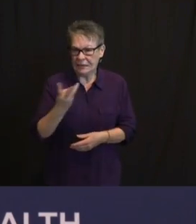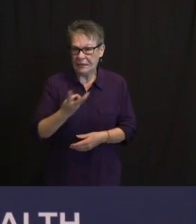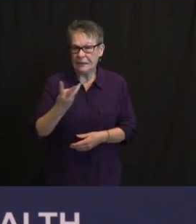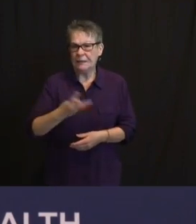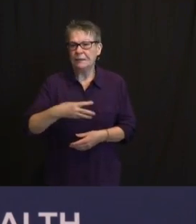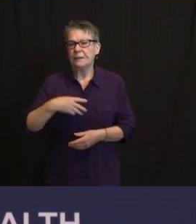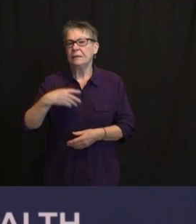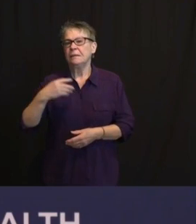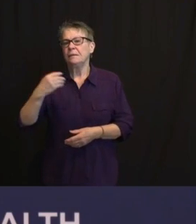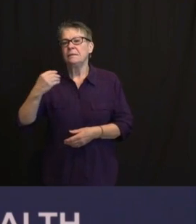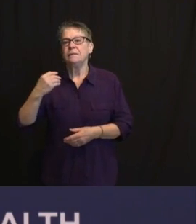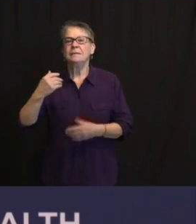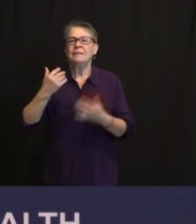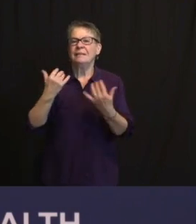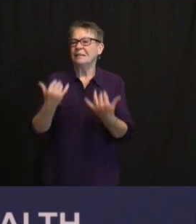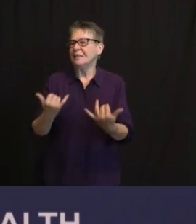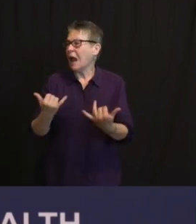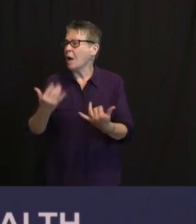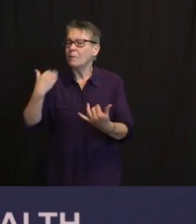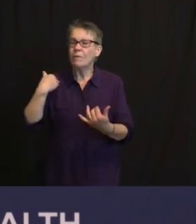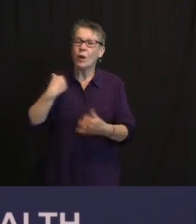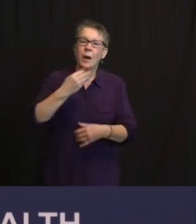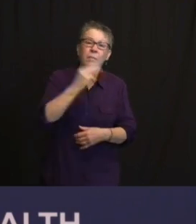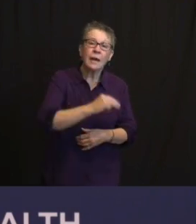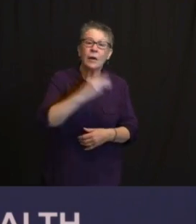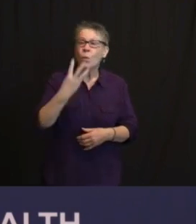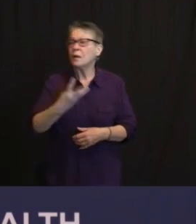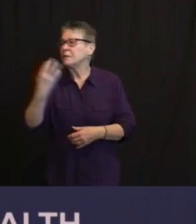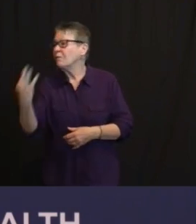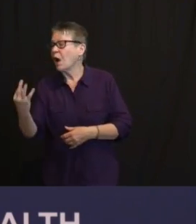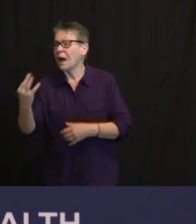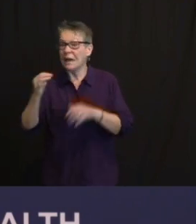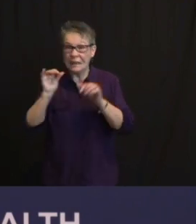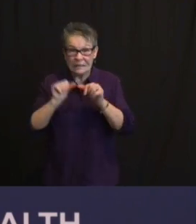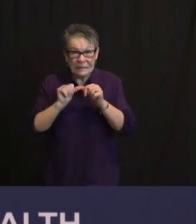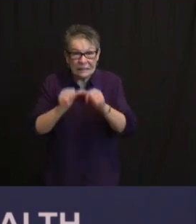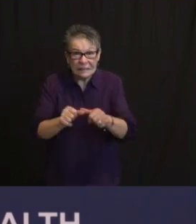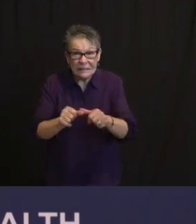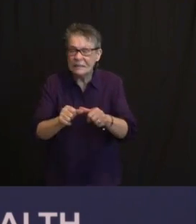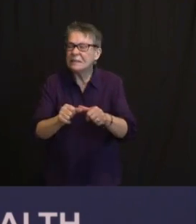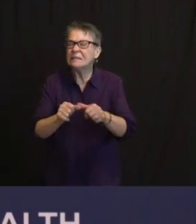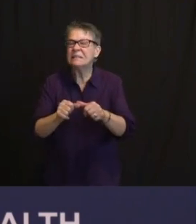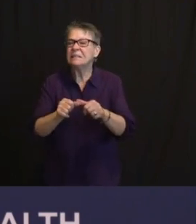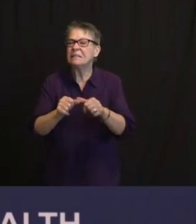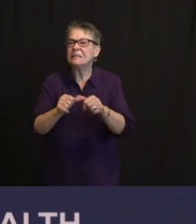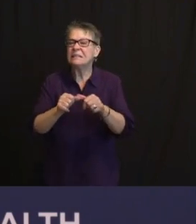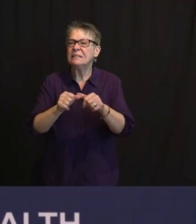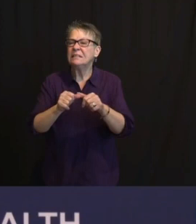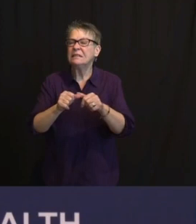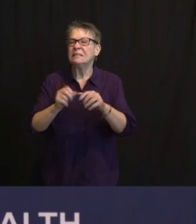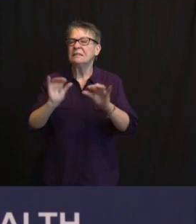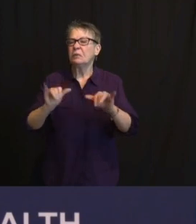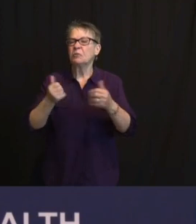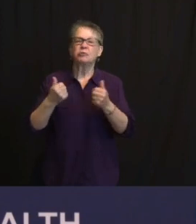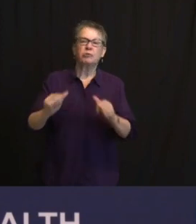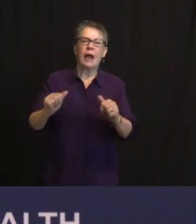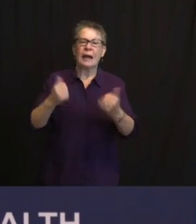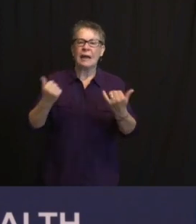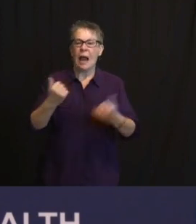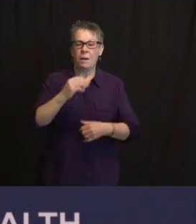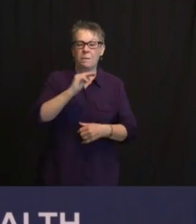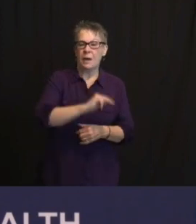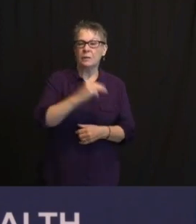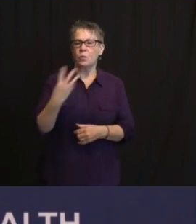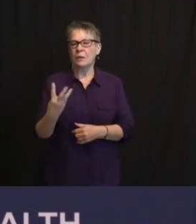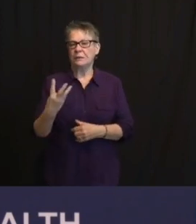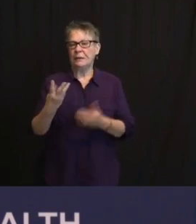WE STAY WITH THAT, THAT'S SOMETHING WE'RE DEBATING. I THINK IF WE GO TO TWO HERE, WE WILL UNDOUBTEDLY DO